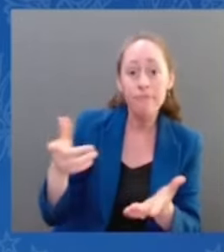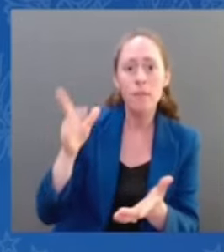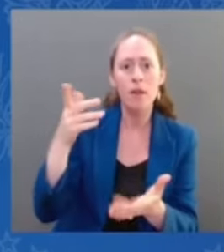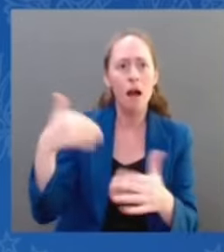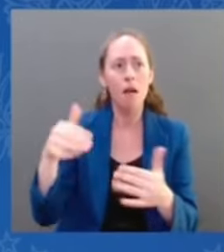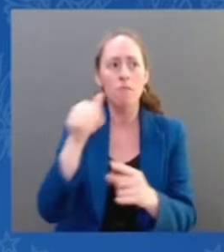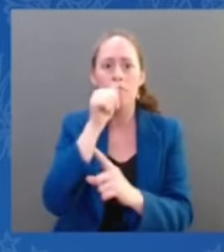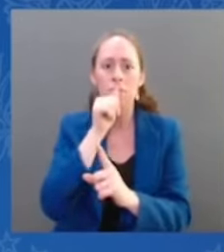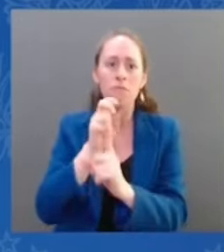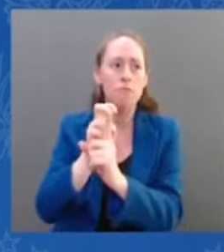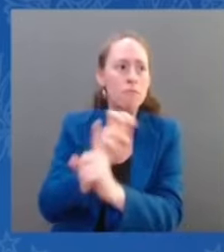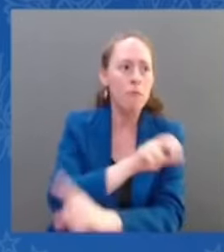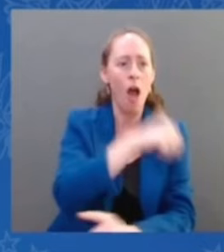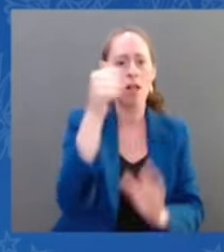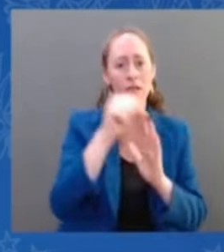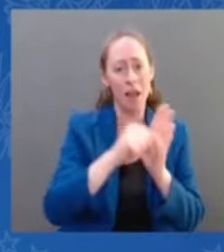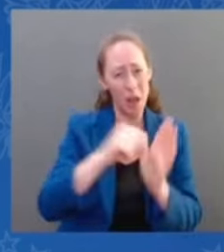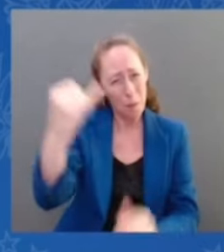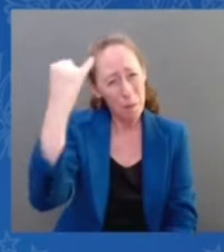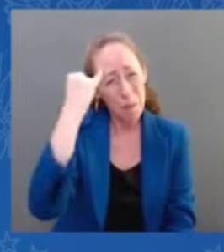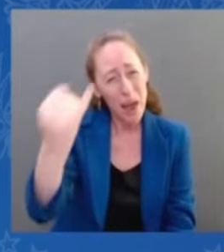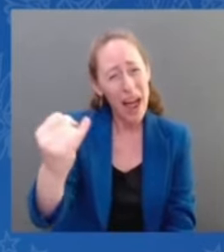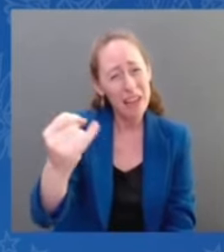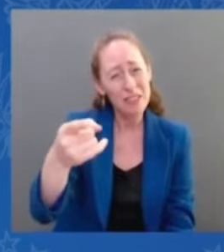imagine being that little girl. 10 years old.